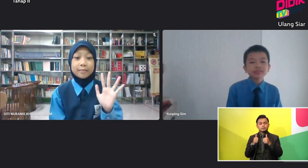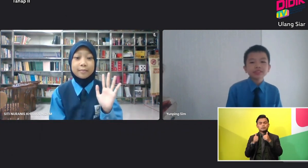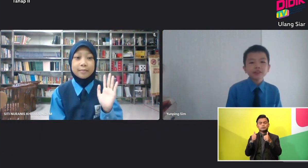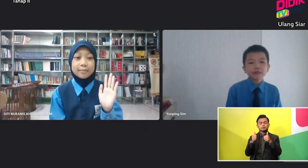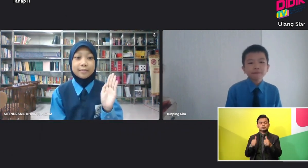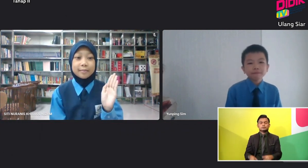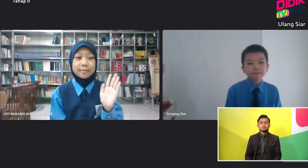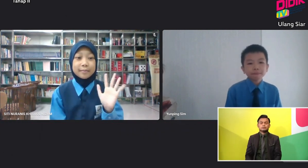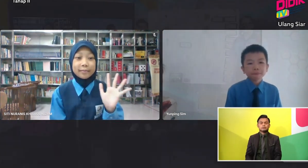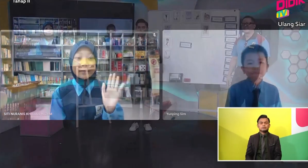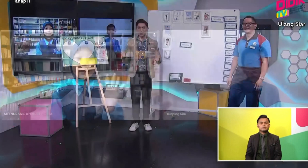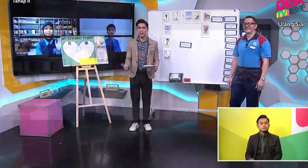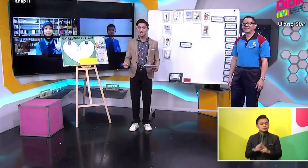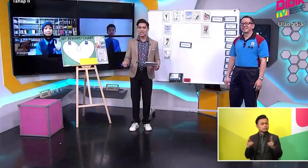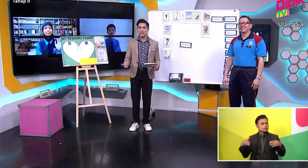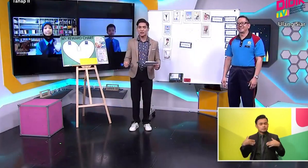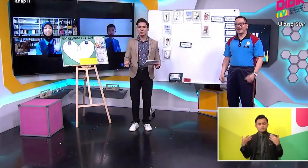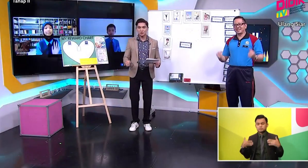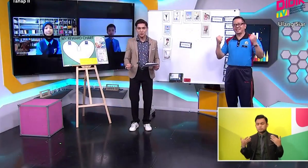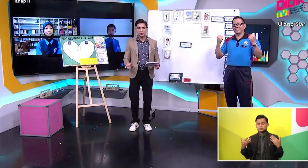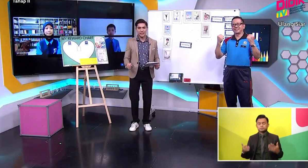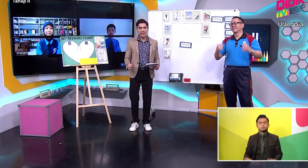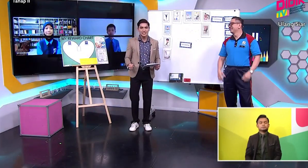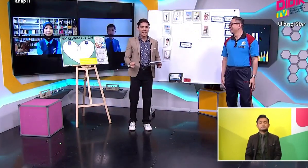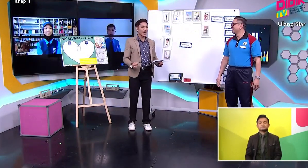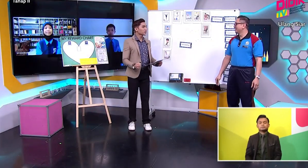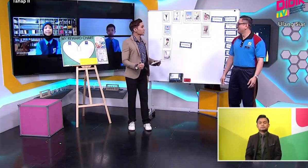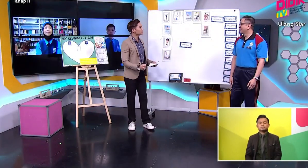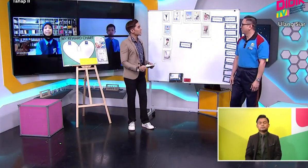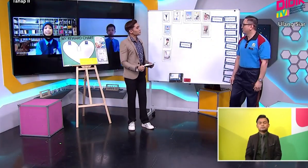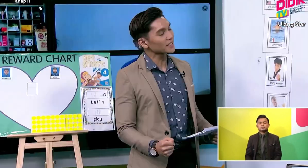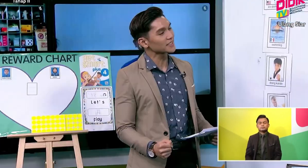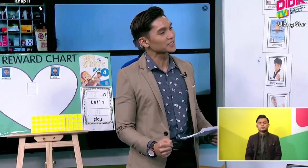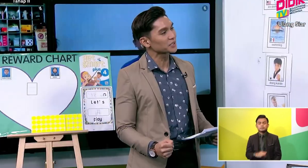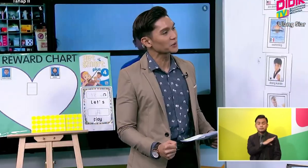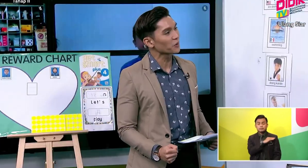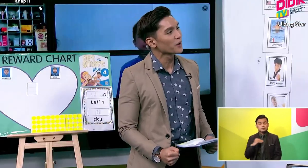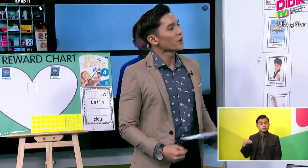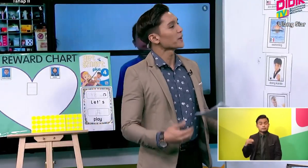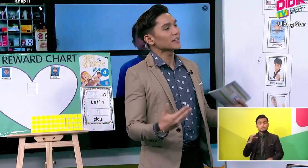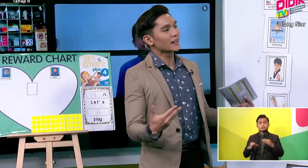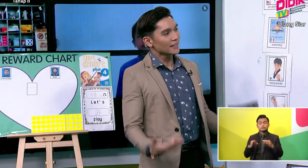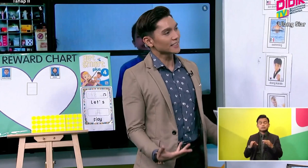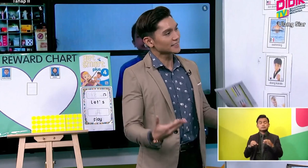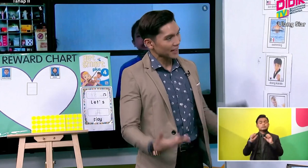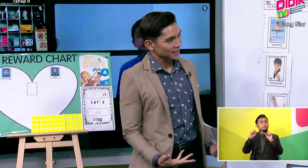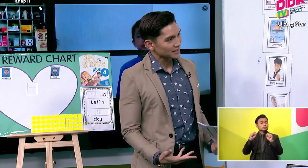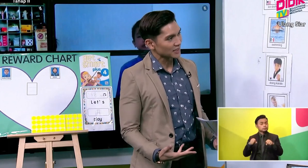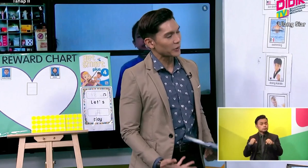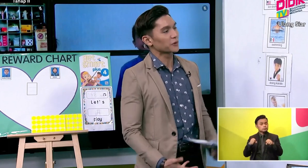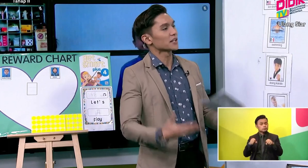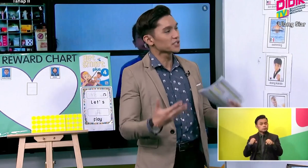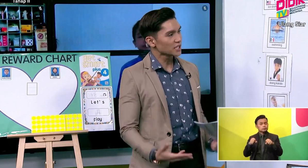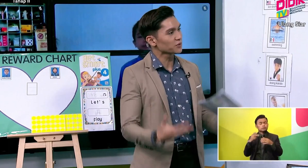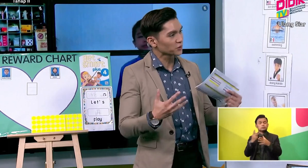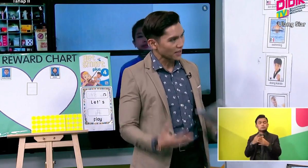are also so excited. There's so much energy in the room today. And if you can share with us, Teacher Ko, what are the learning standards